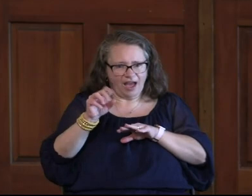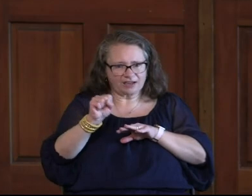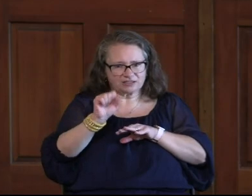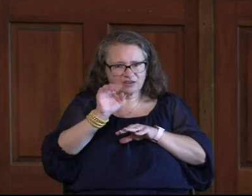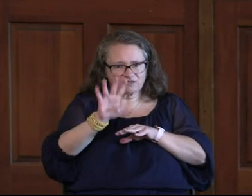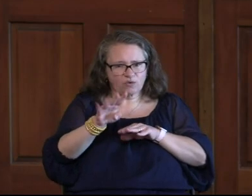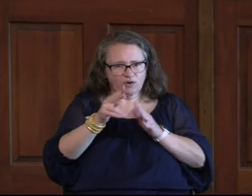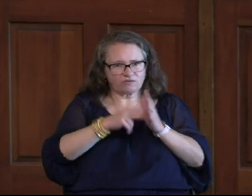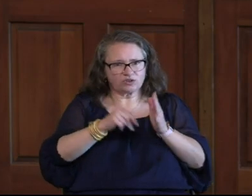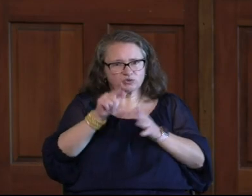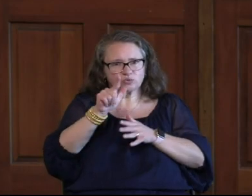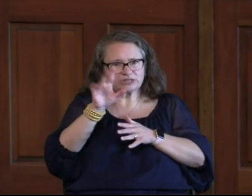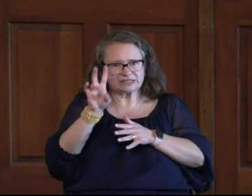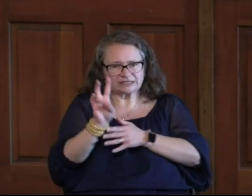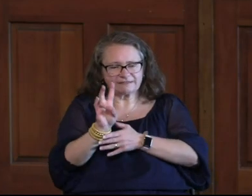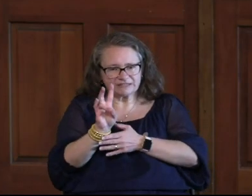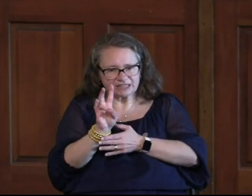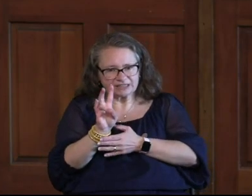Verse 27